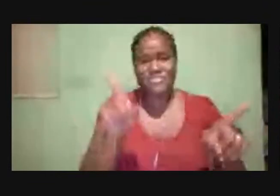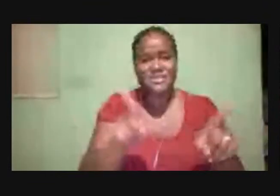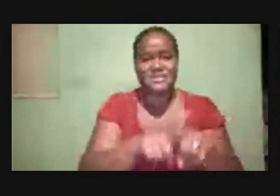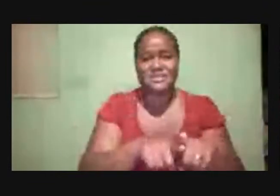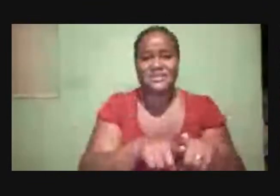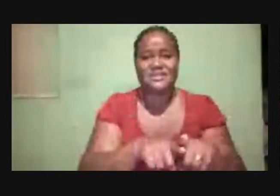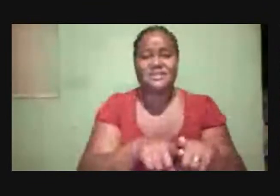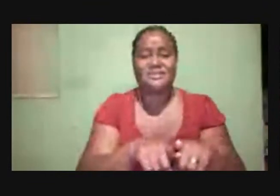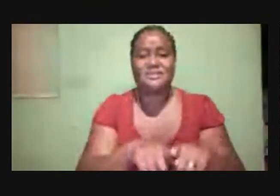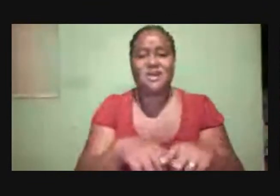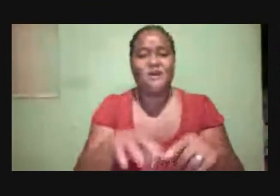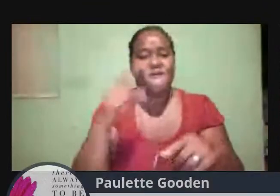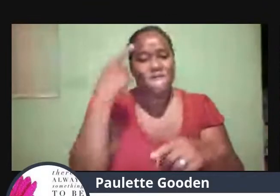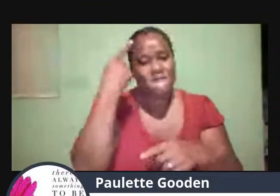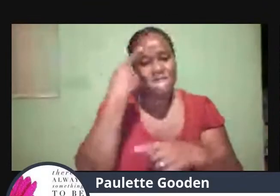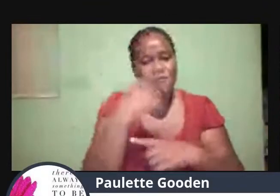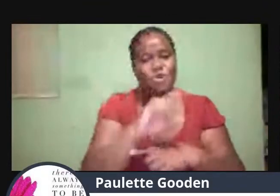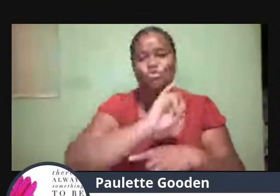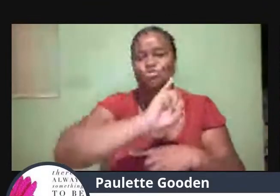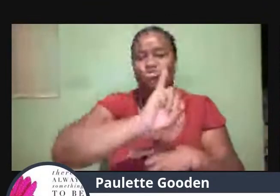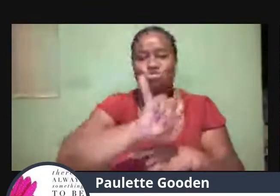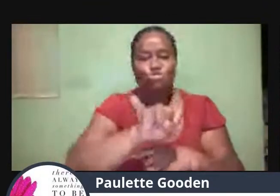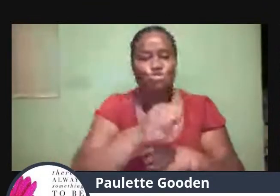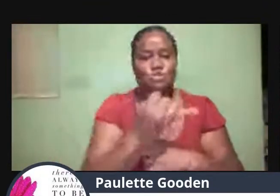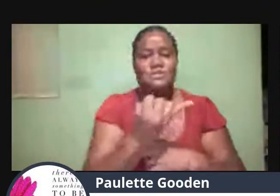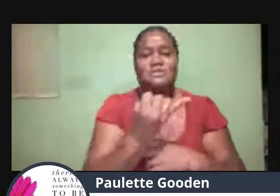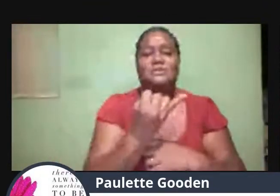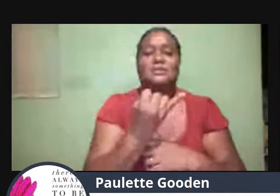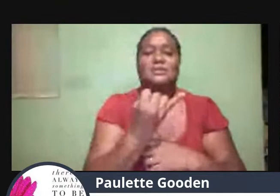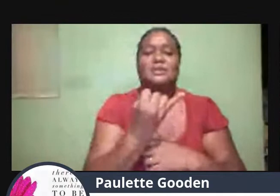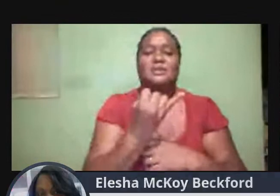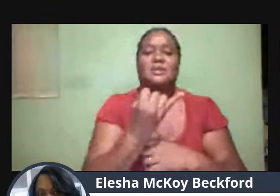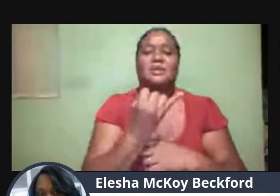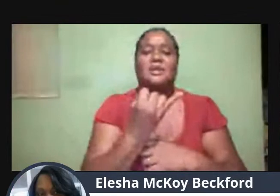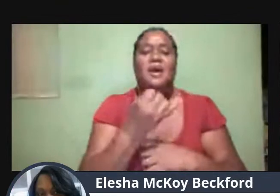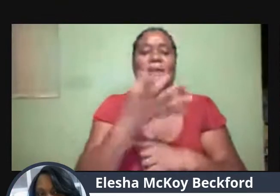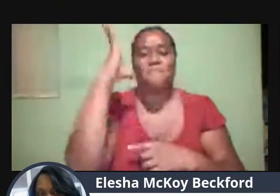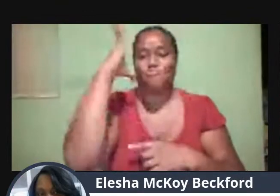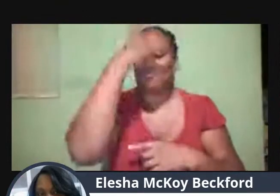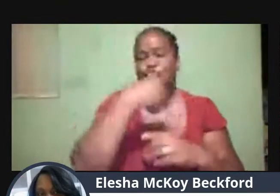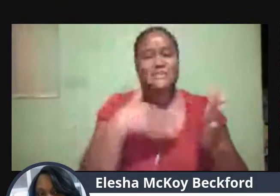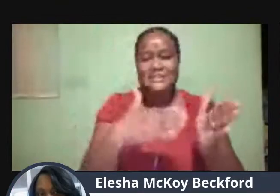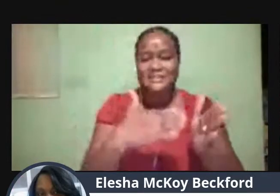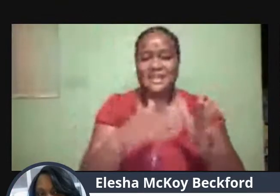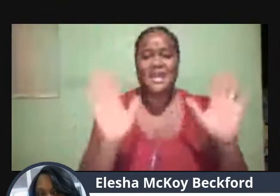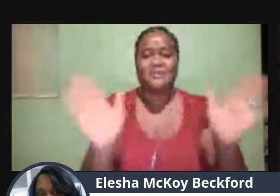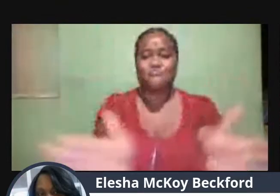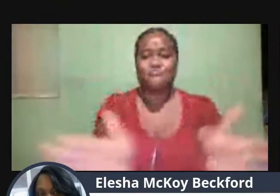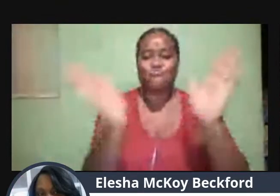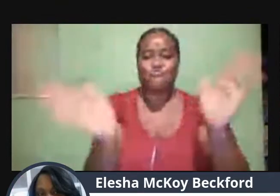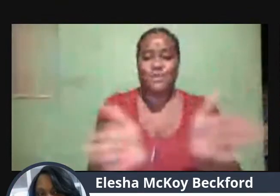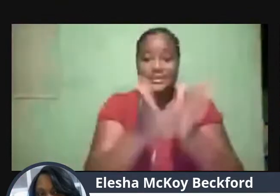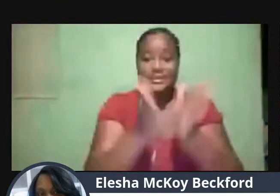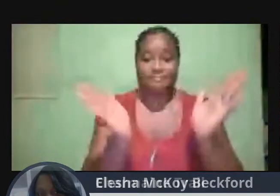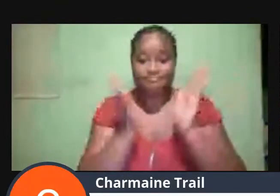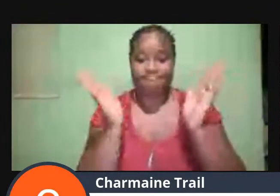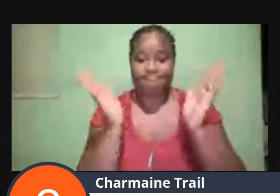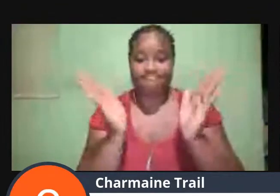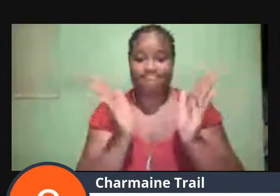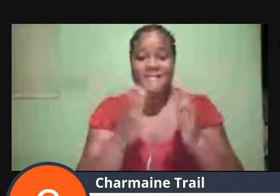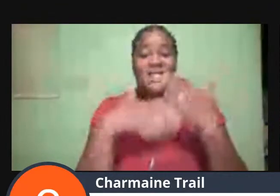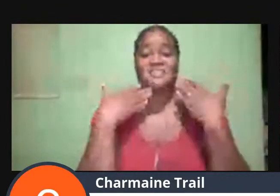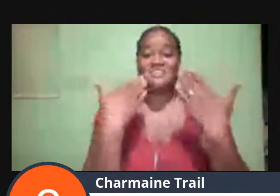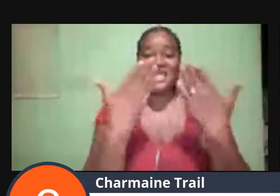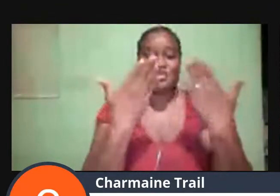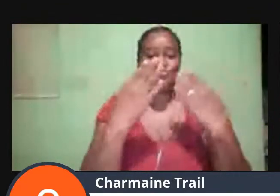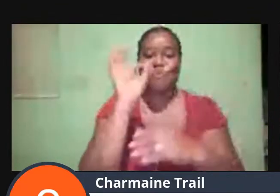For just an richness with beautiful singing and praise I just want to say thank you, Pastor